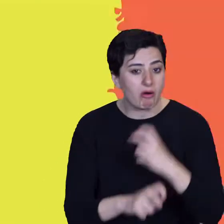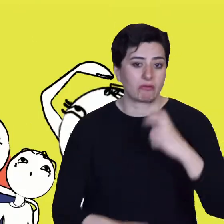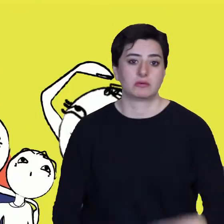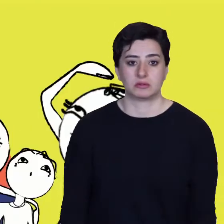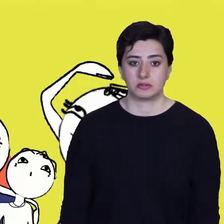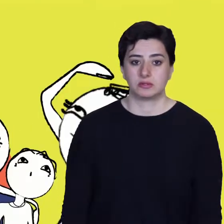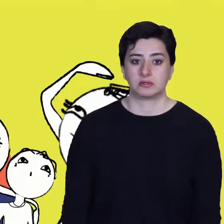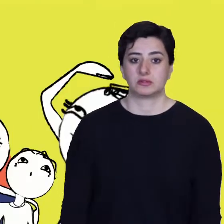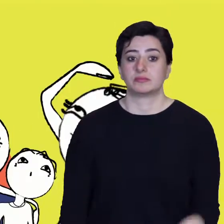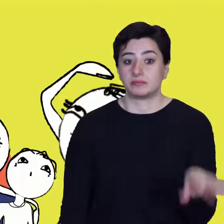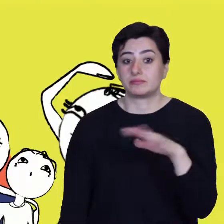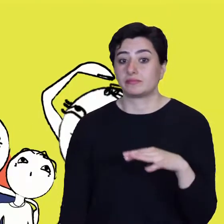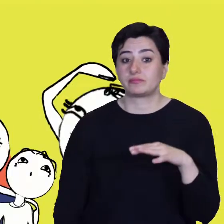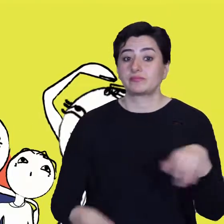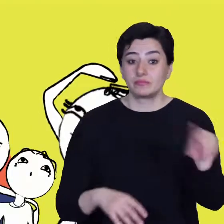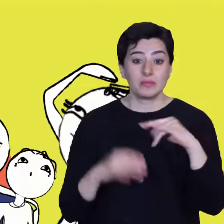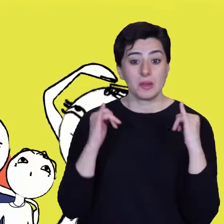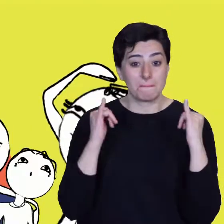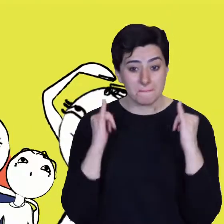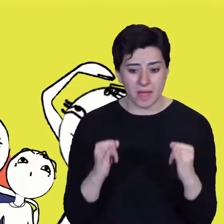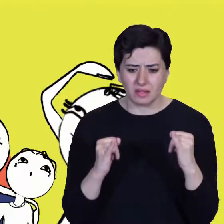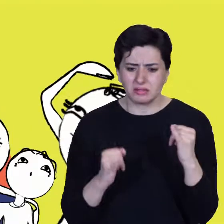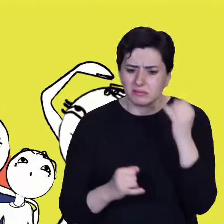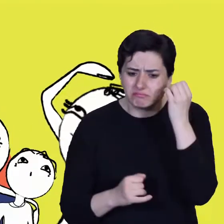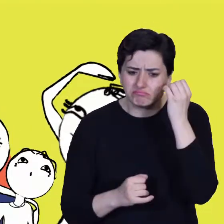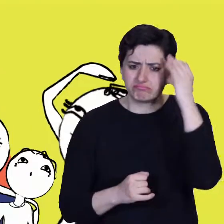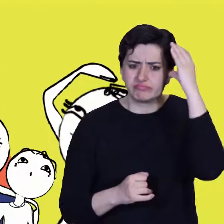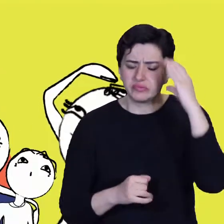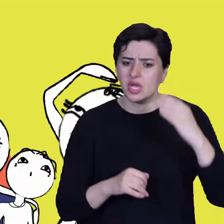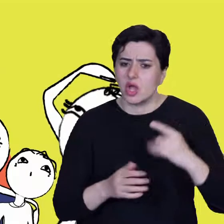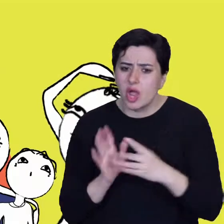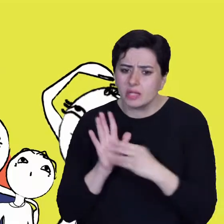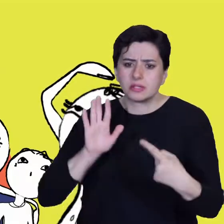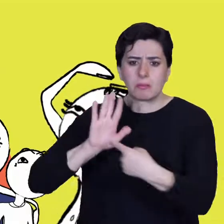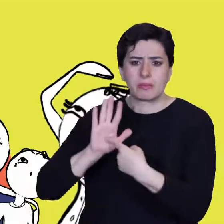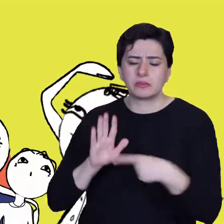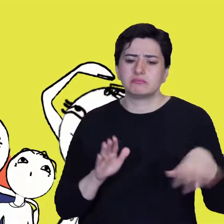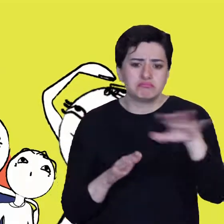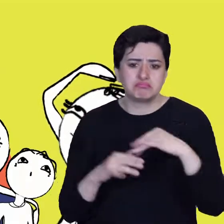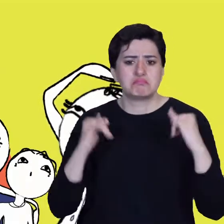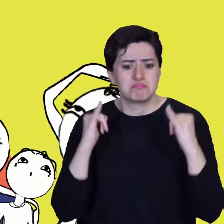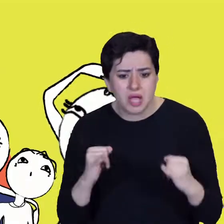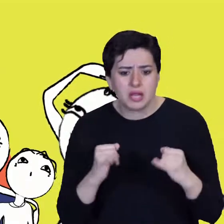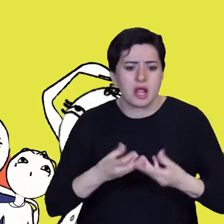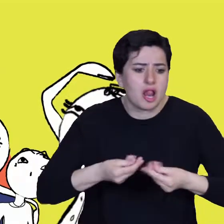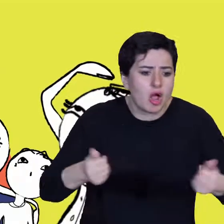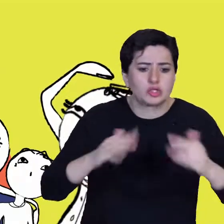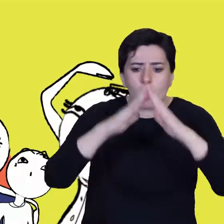really bad event, when lots of people are hurt or killed, and their belongings are damaged or destroyed.